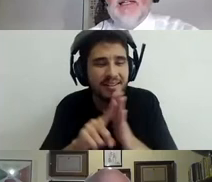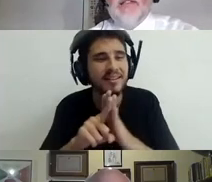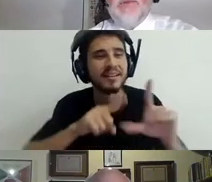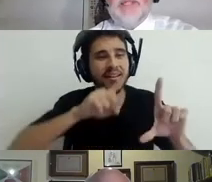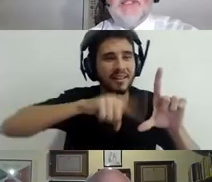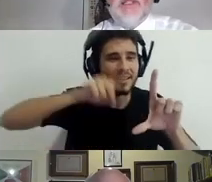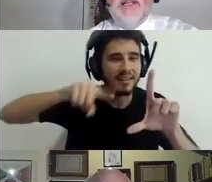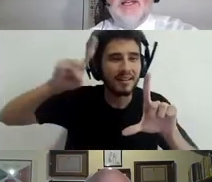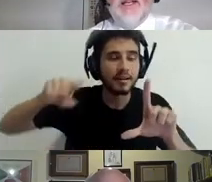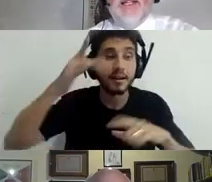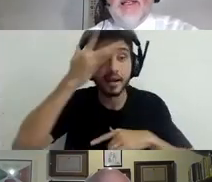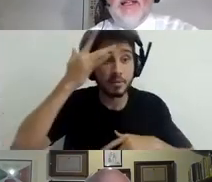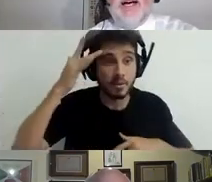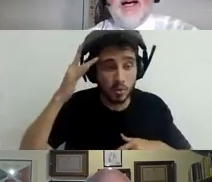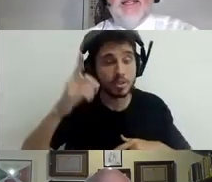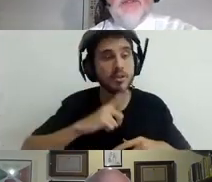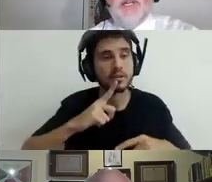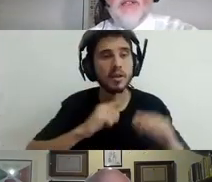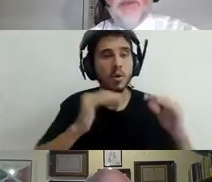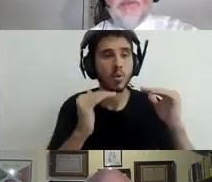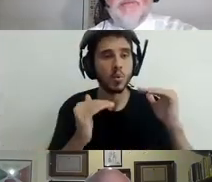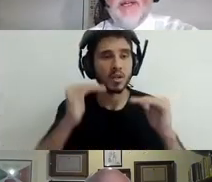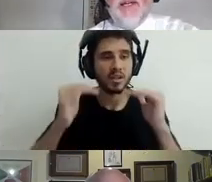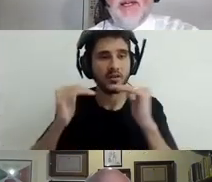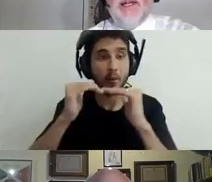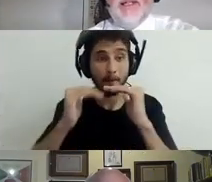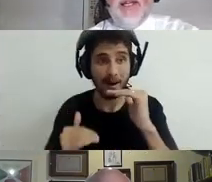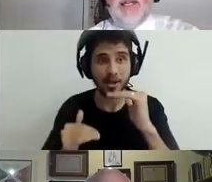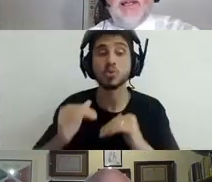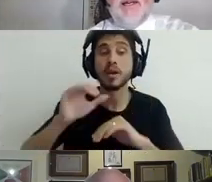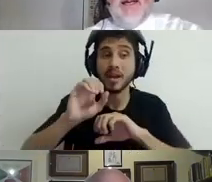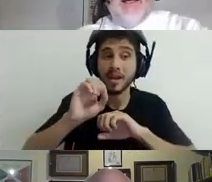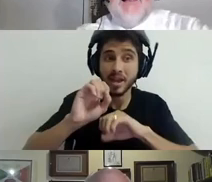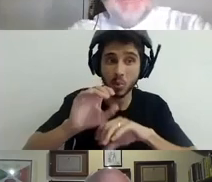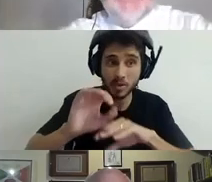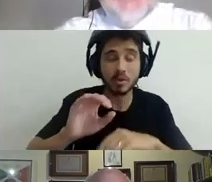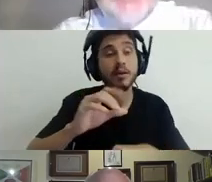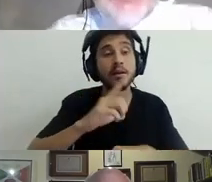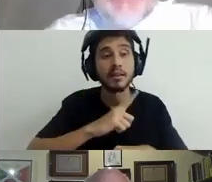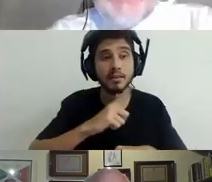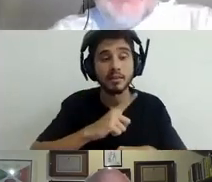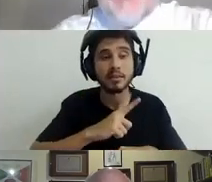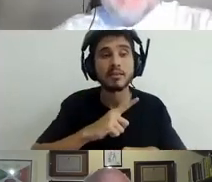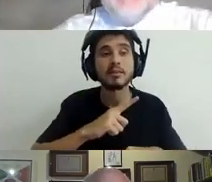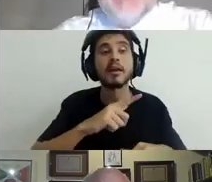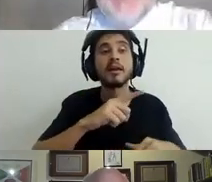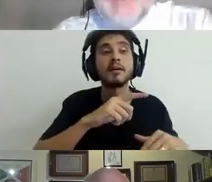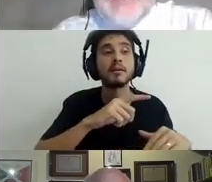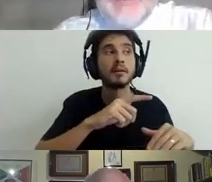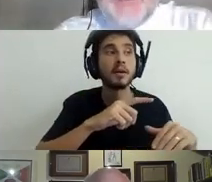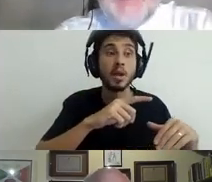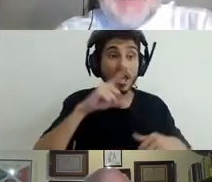health risks than higher educated people. They easily come into hospital,